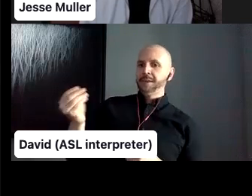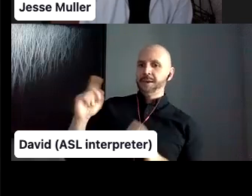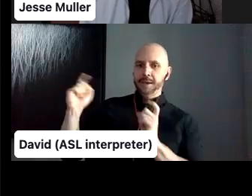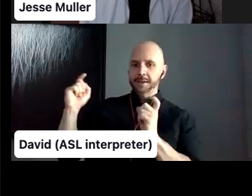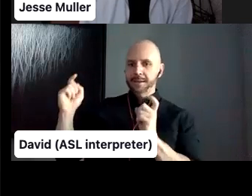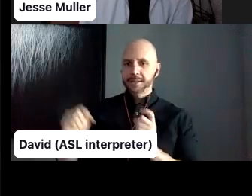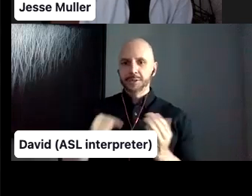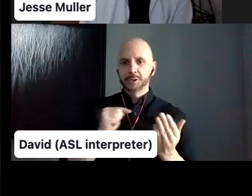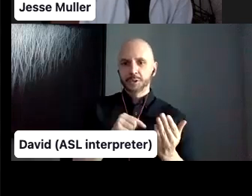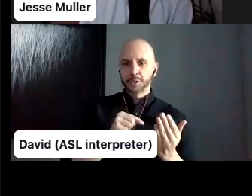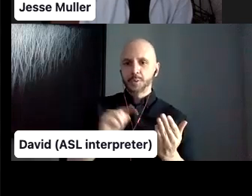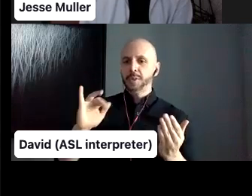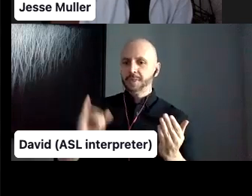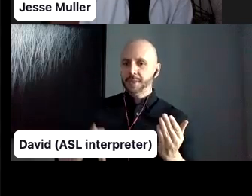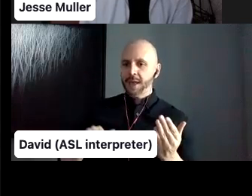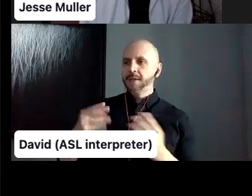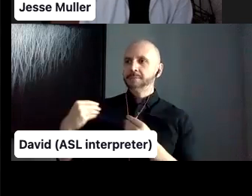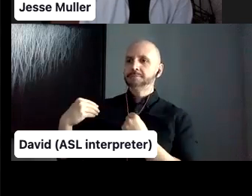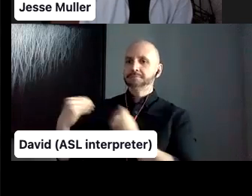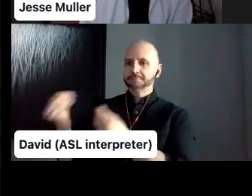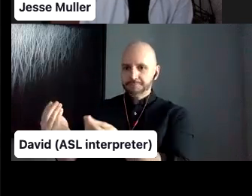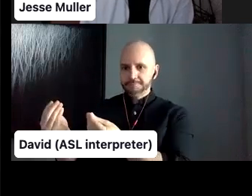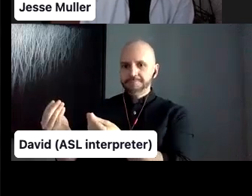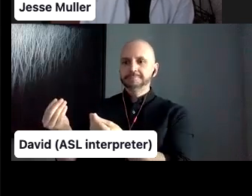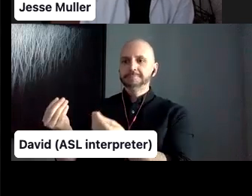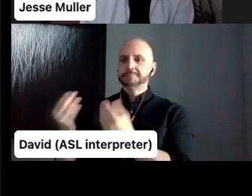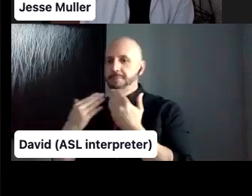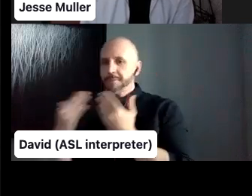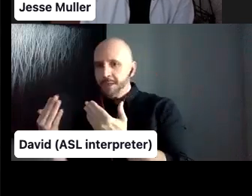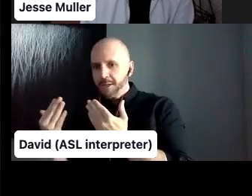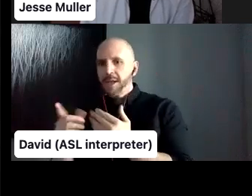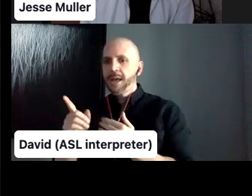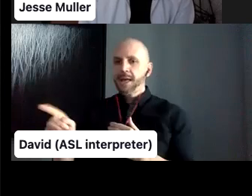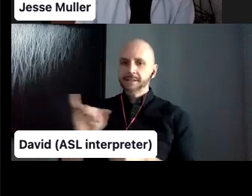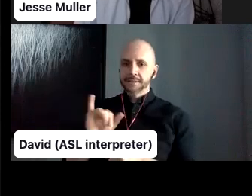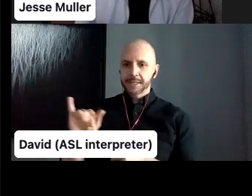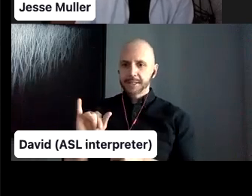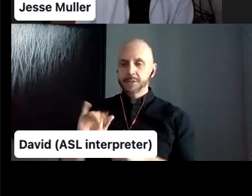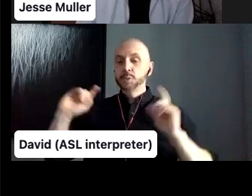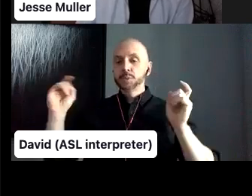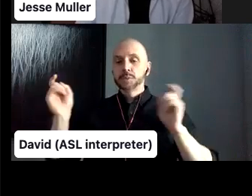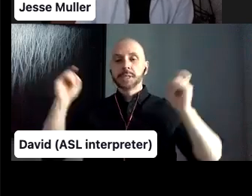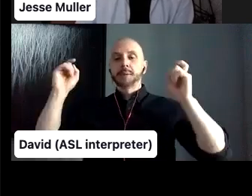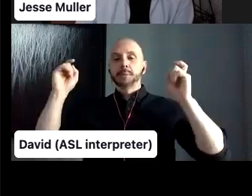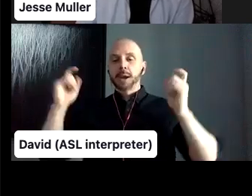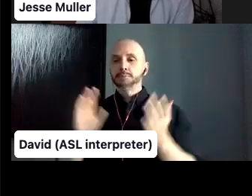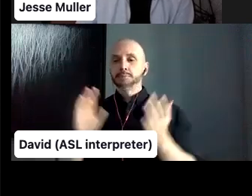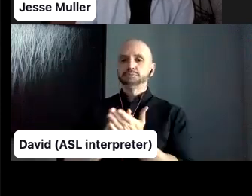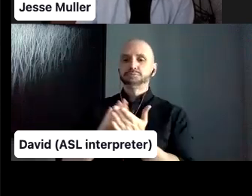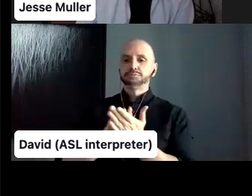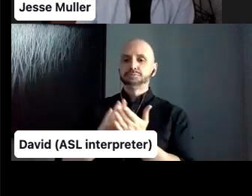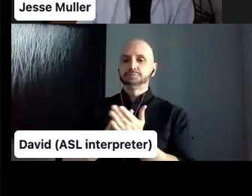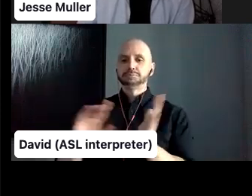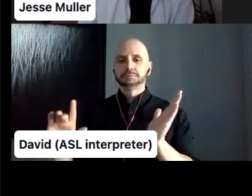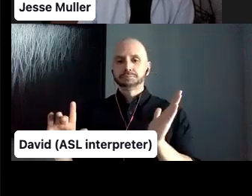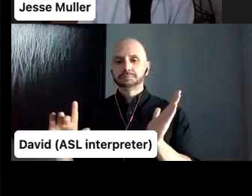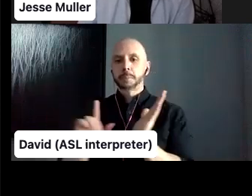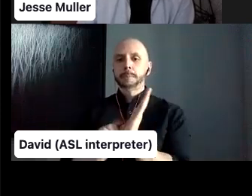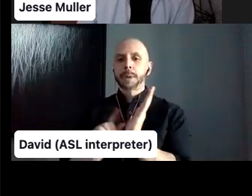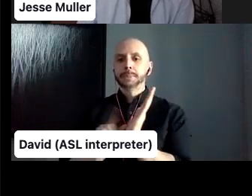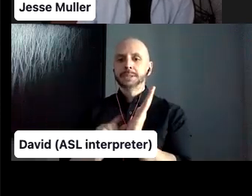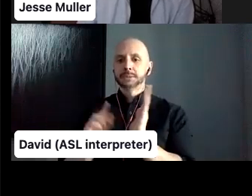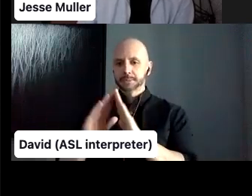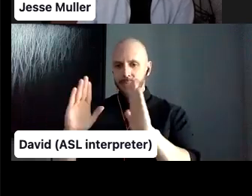then to celebrate the publishing house. Um, so that's been lying around the office for a really long time.